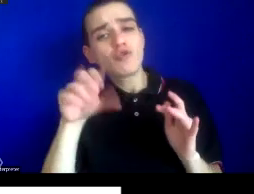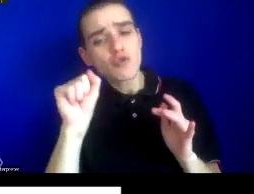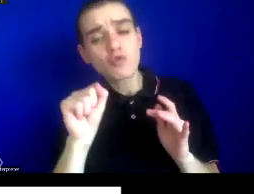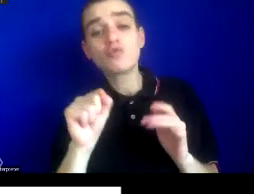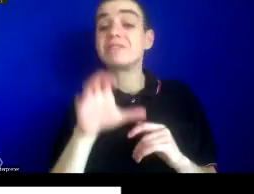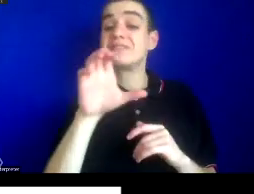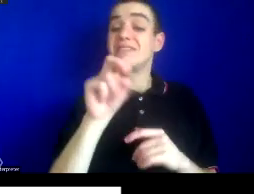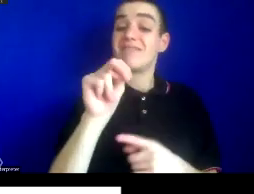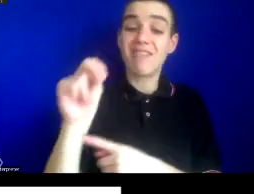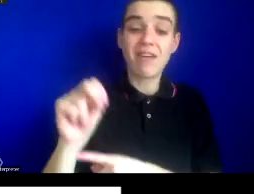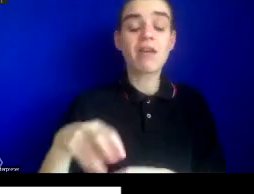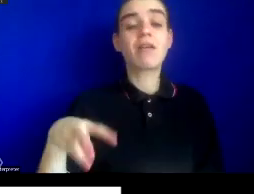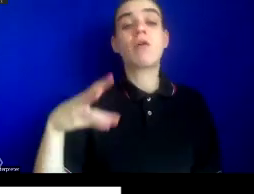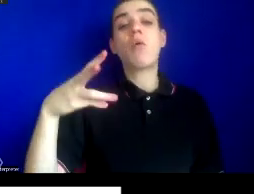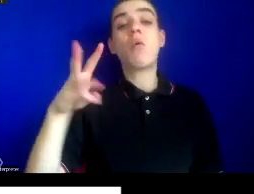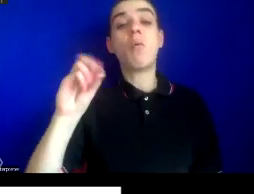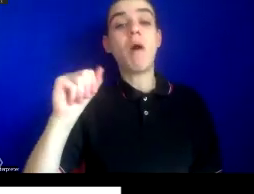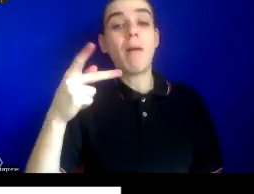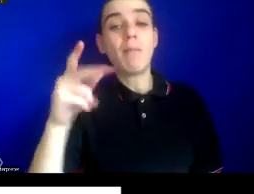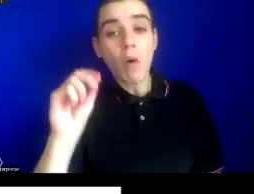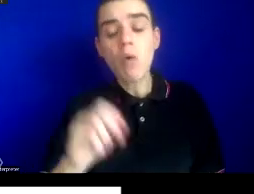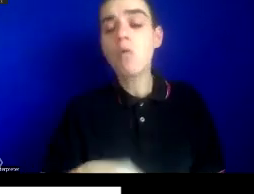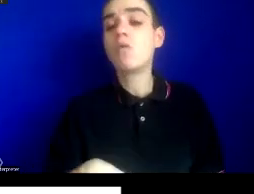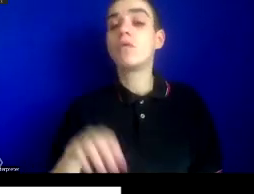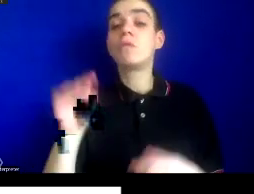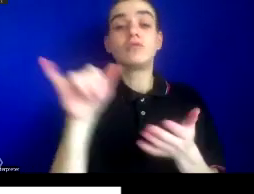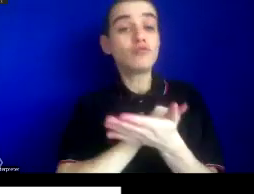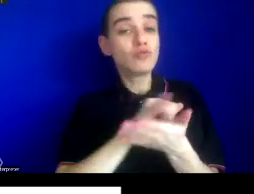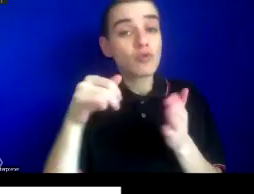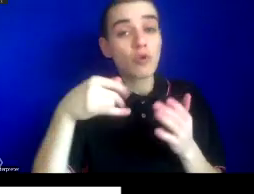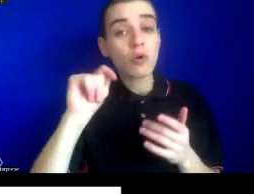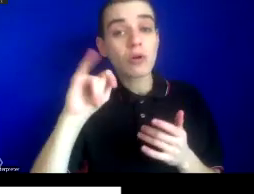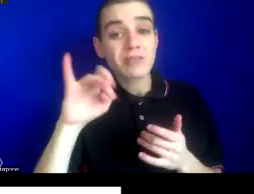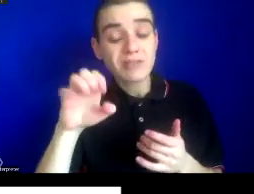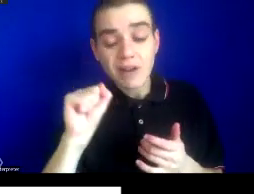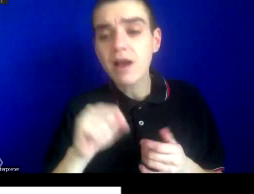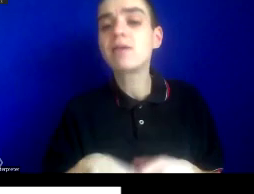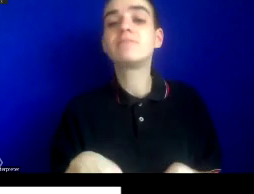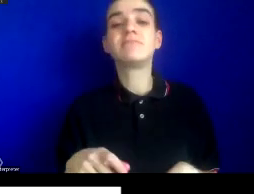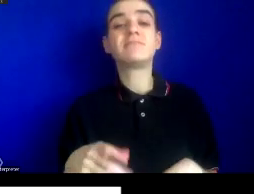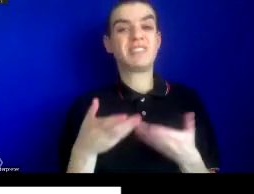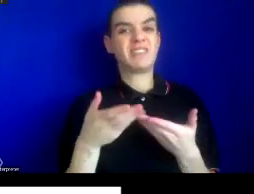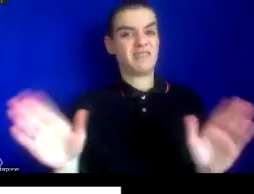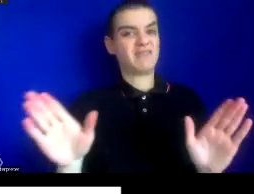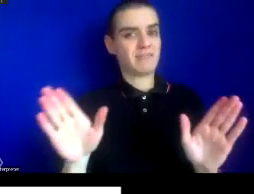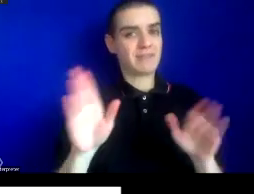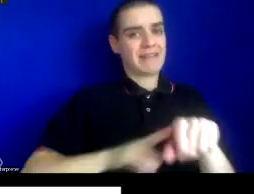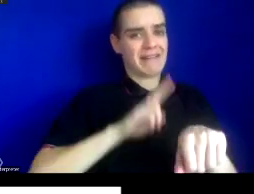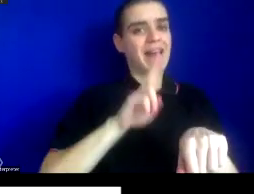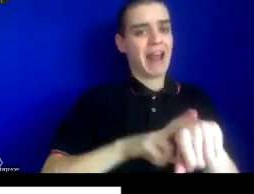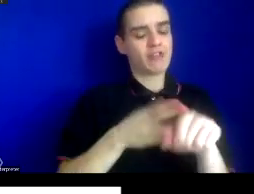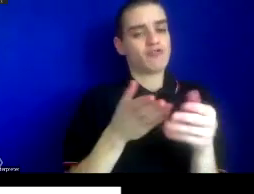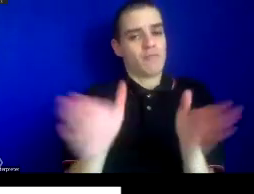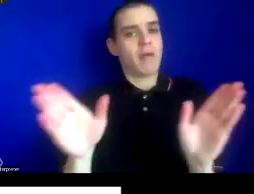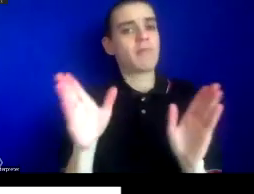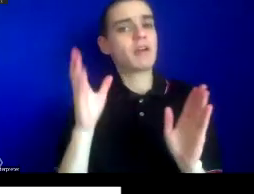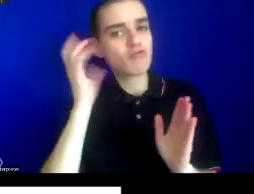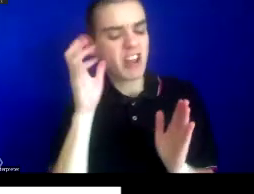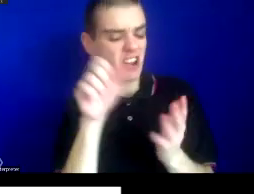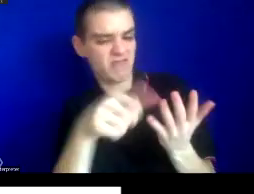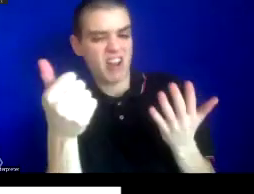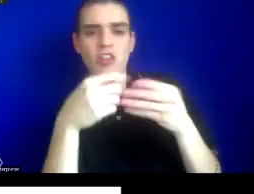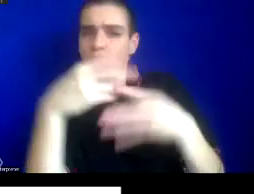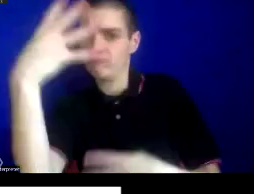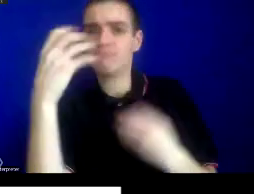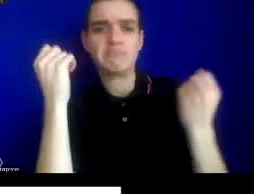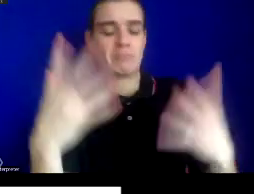The Washington Post, The Wall Street Journal, The New York Times, National Public Radio, and Der Spiegel and others. Dr. White joins us today to